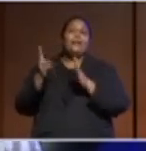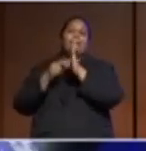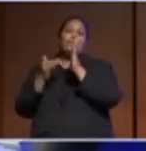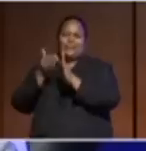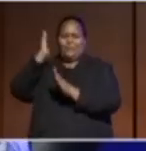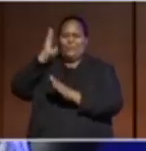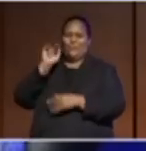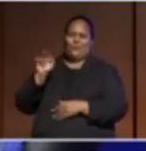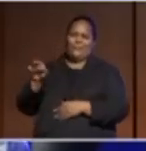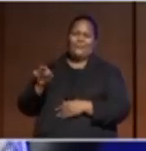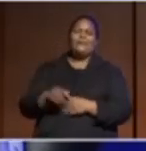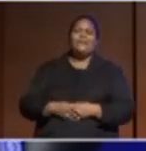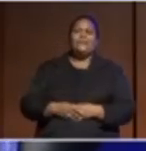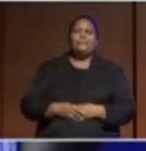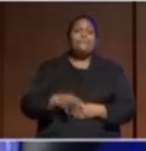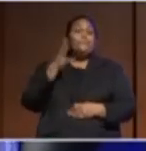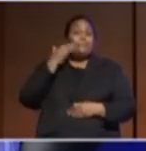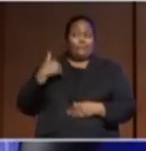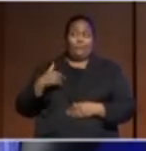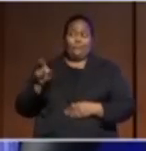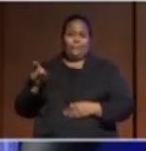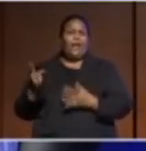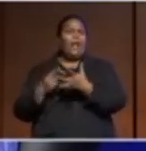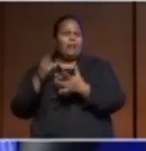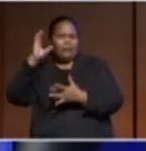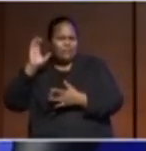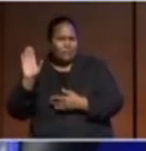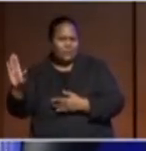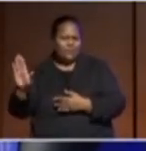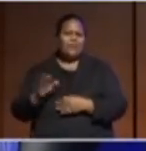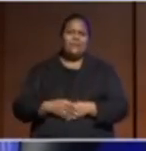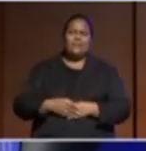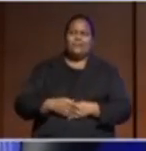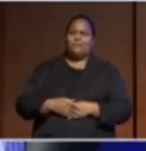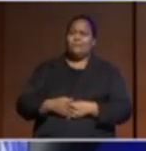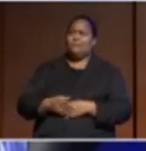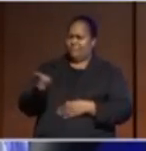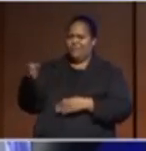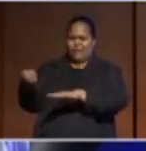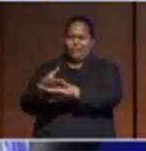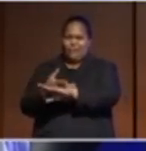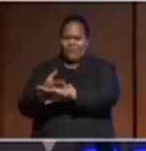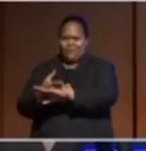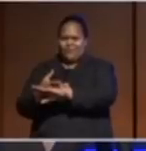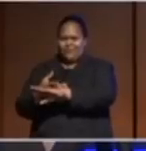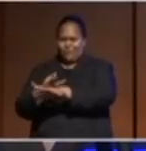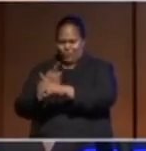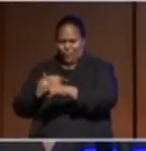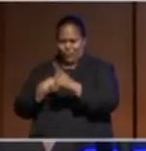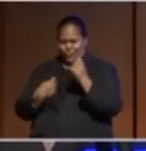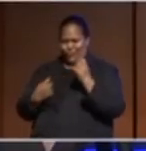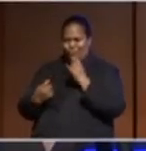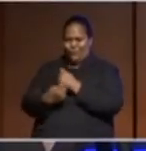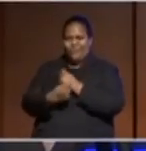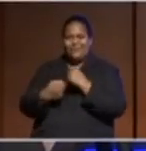And that, and when you live in another country, that's a great influence on you. You know, so